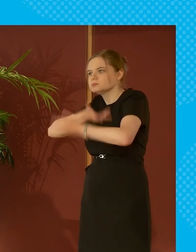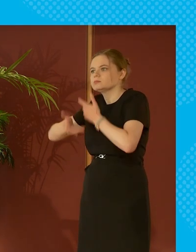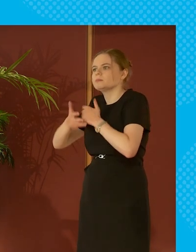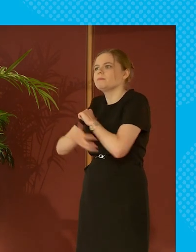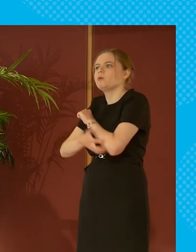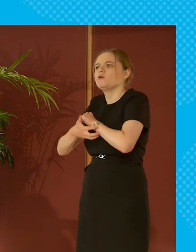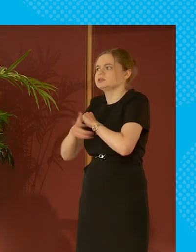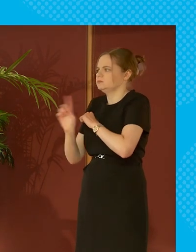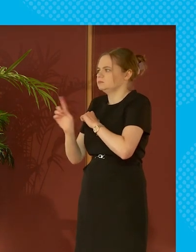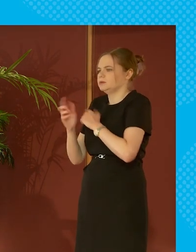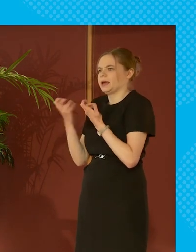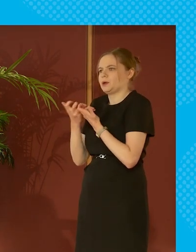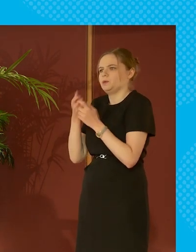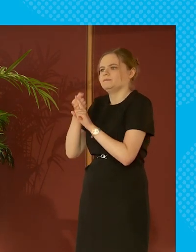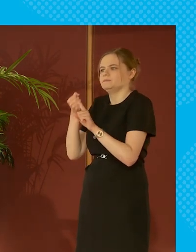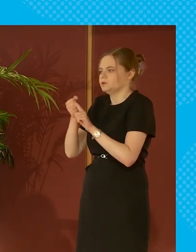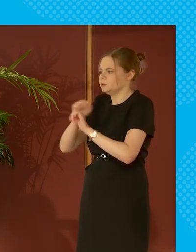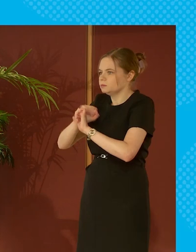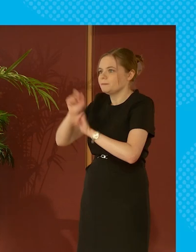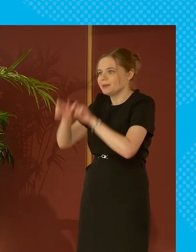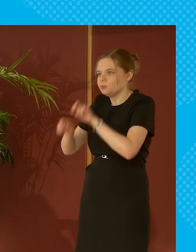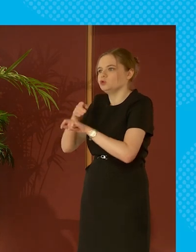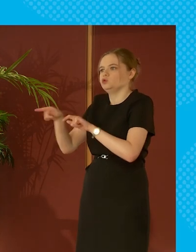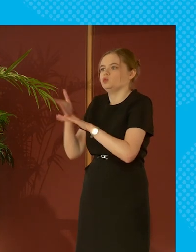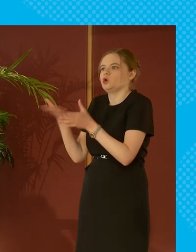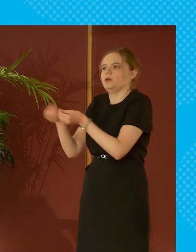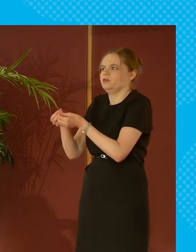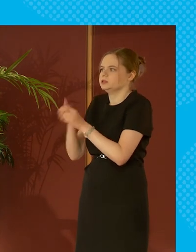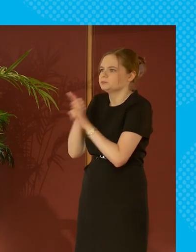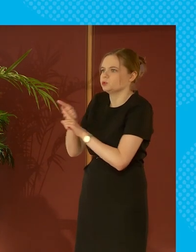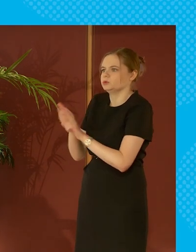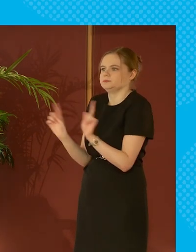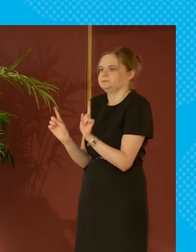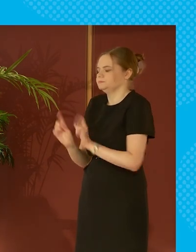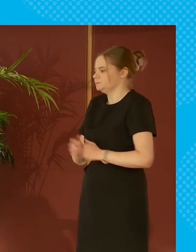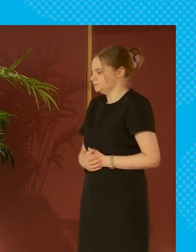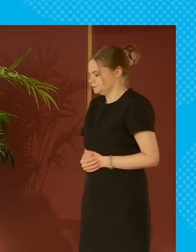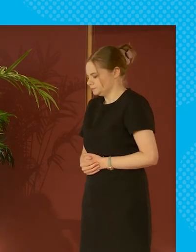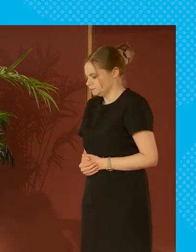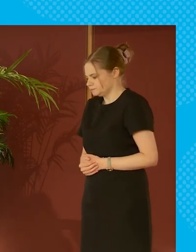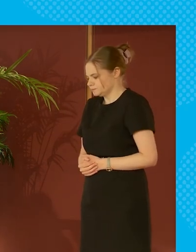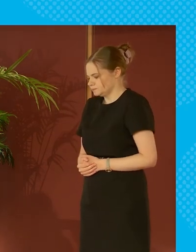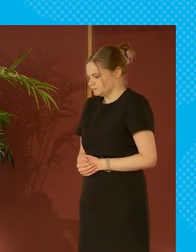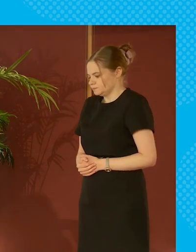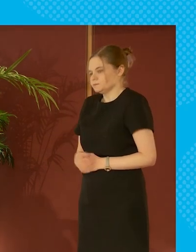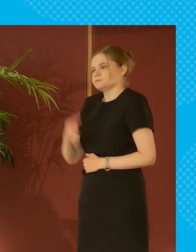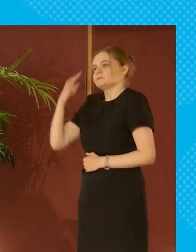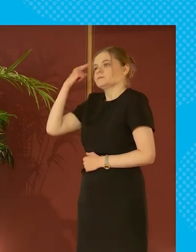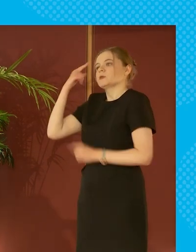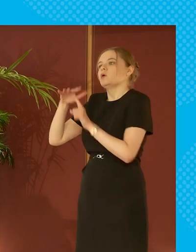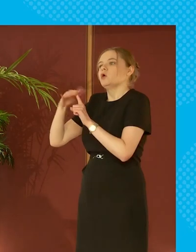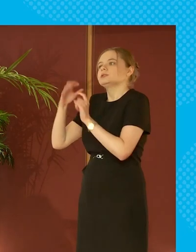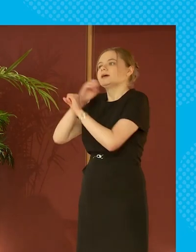means to to the to the people that you work with and the people that you support absolutely um I think within the